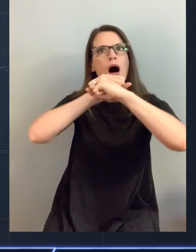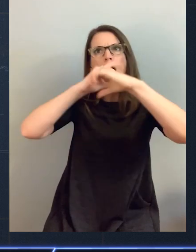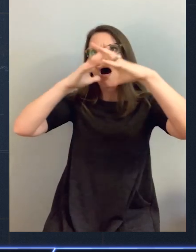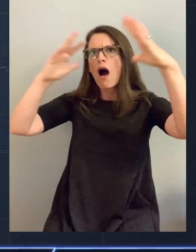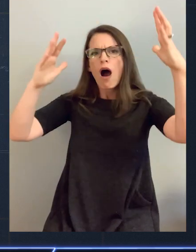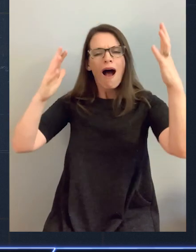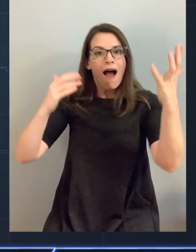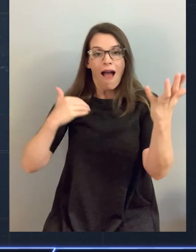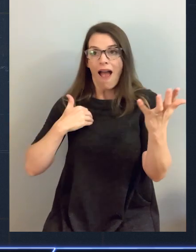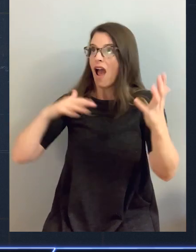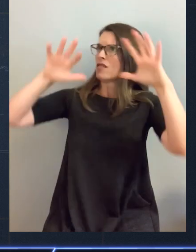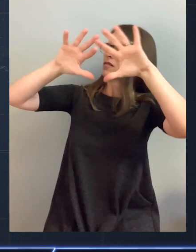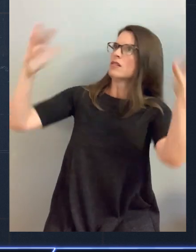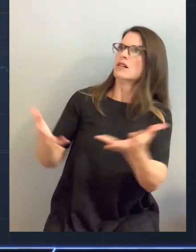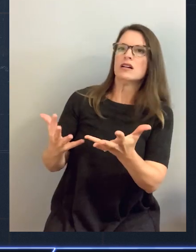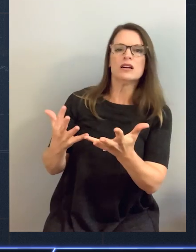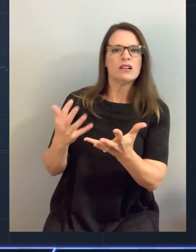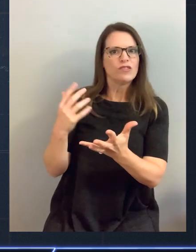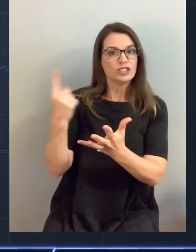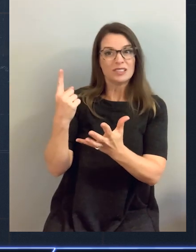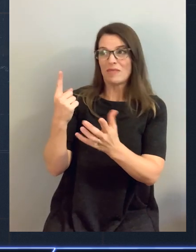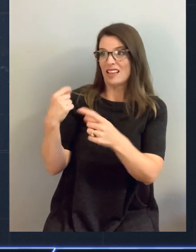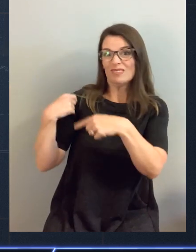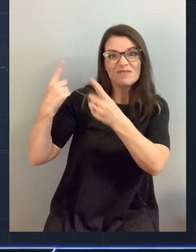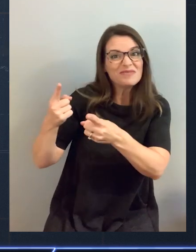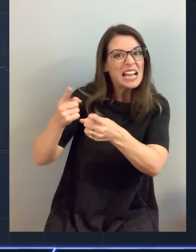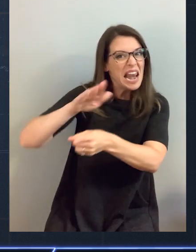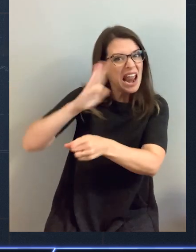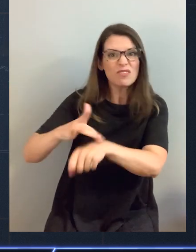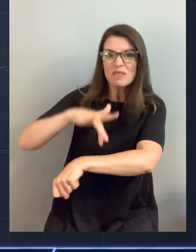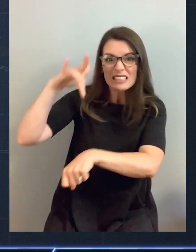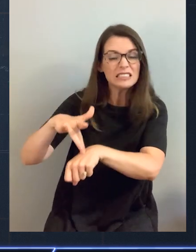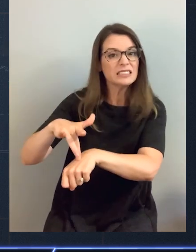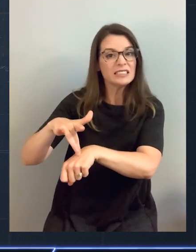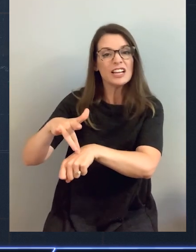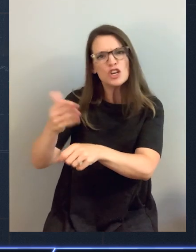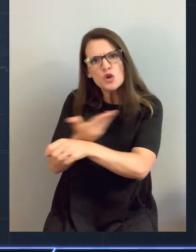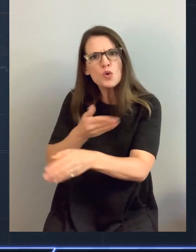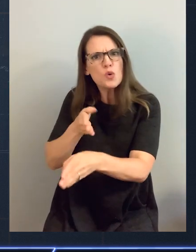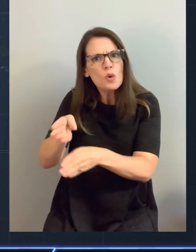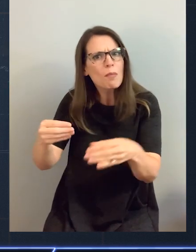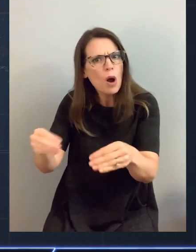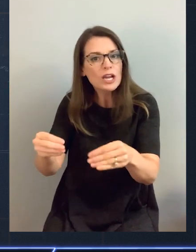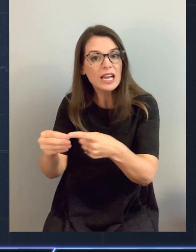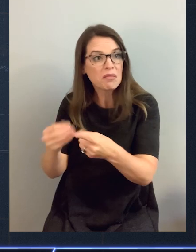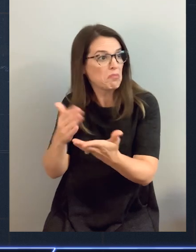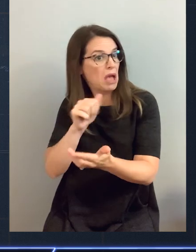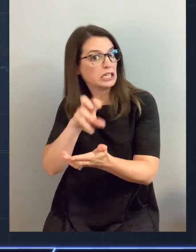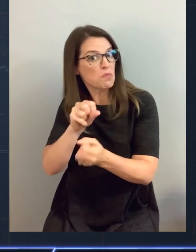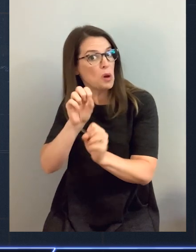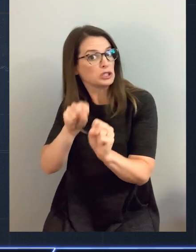big picture thinker and you say, well, I've got an idea for an entire market segment that maybe it makes sense for AWS to be a part of.